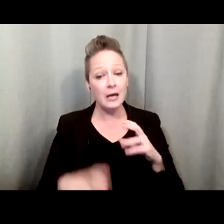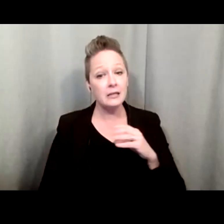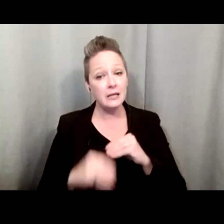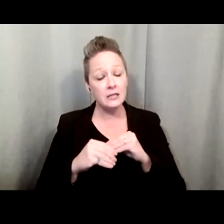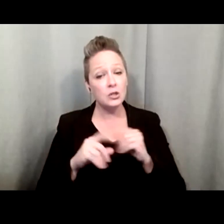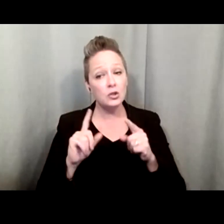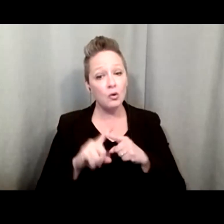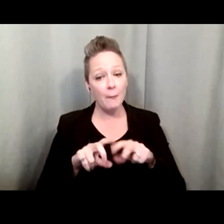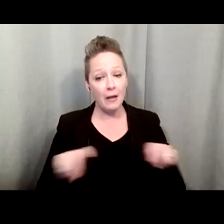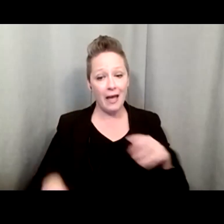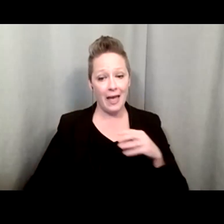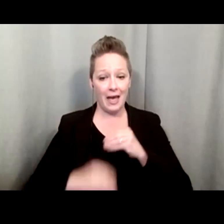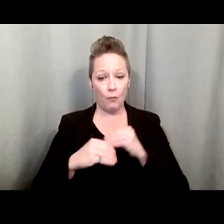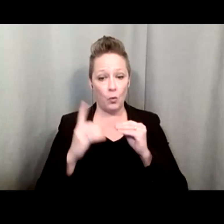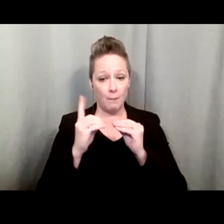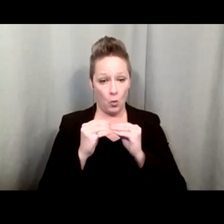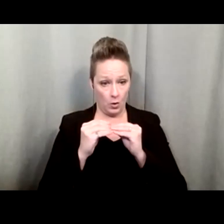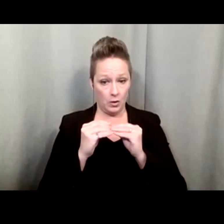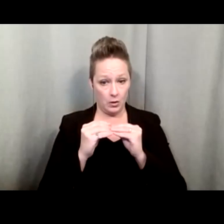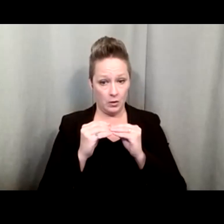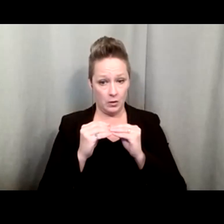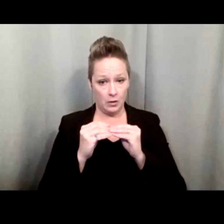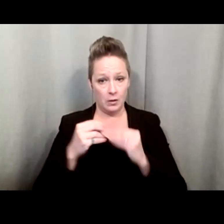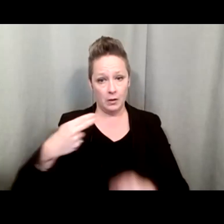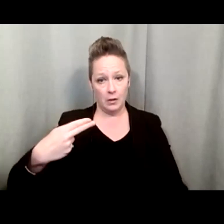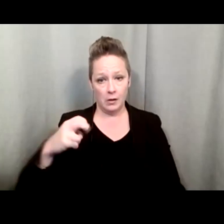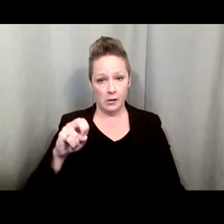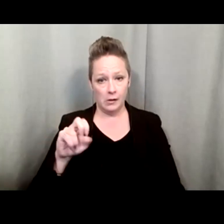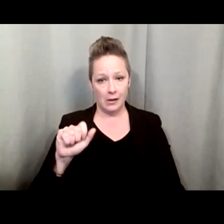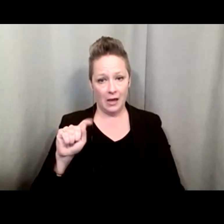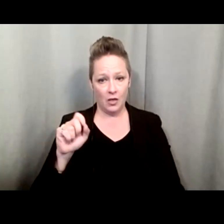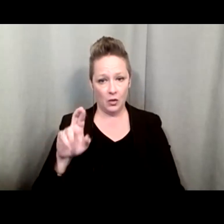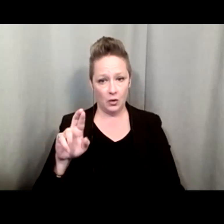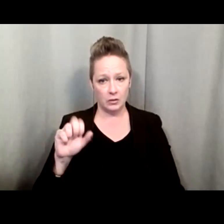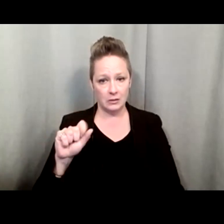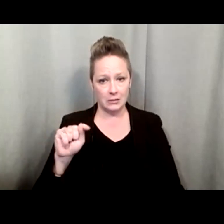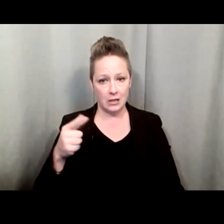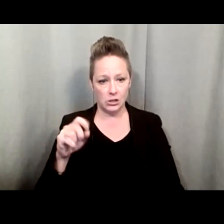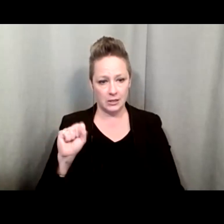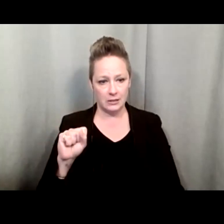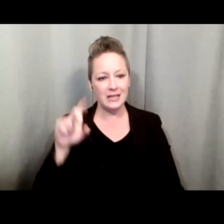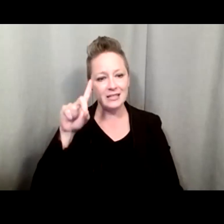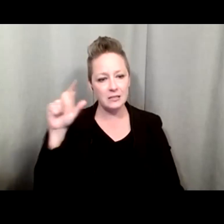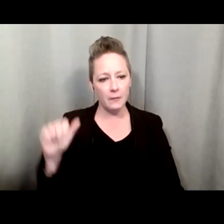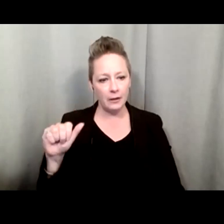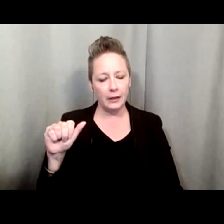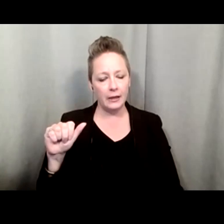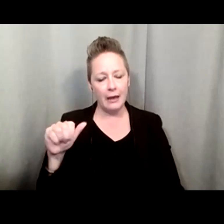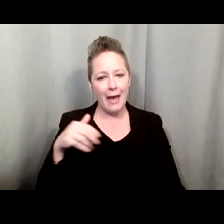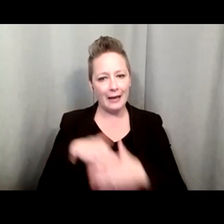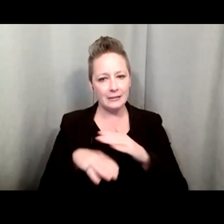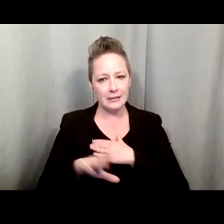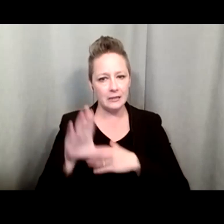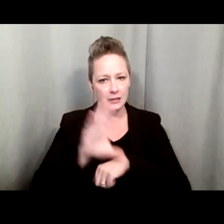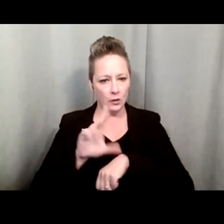introduce another panelist who's joining us today, Heather Stelges. Heather is a disability access consultant for the Division of Extension,